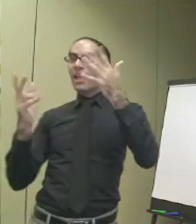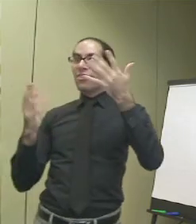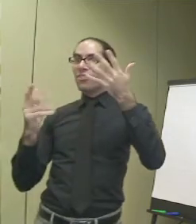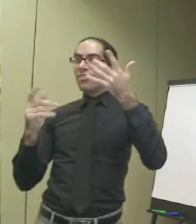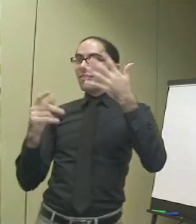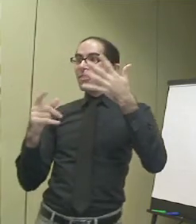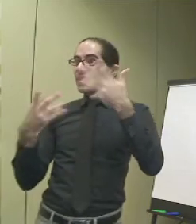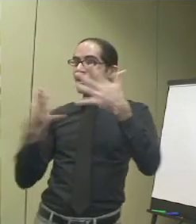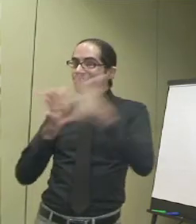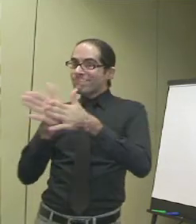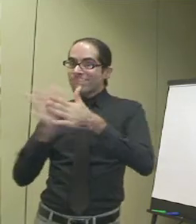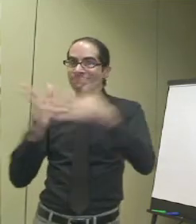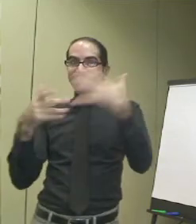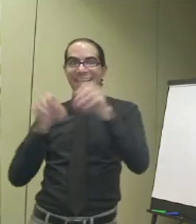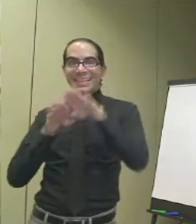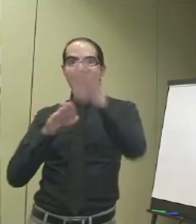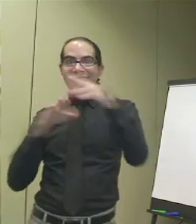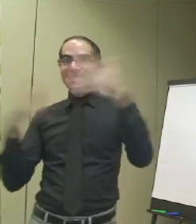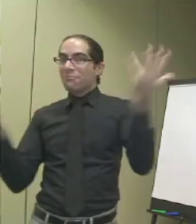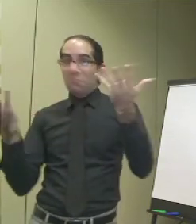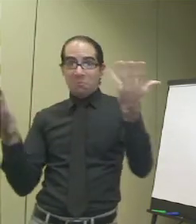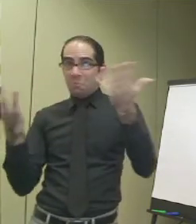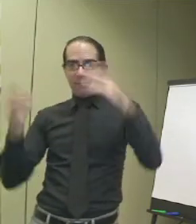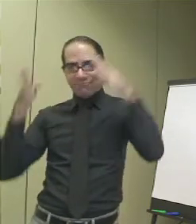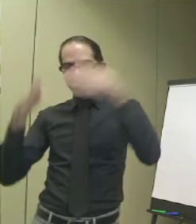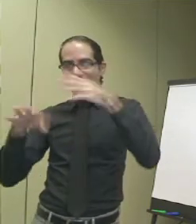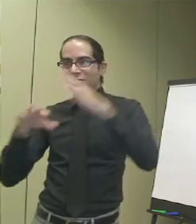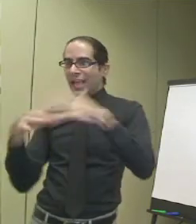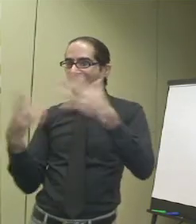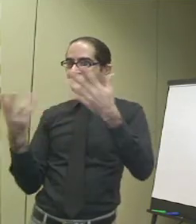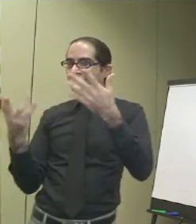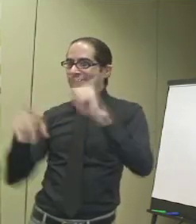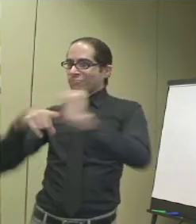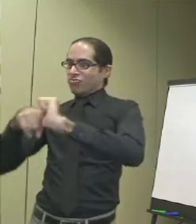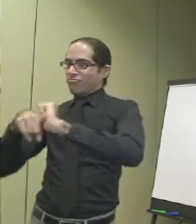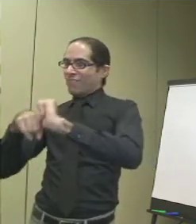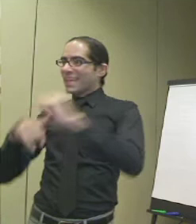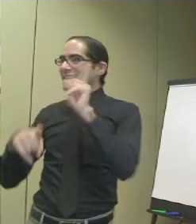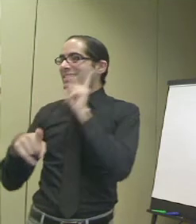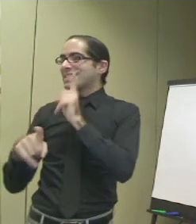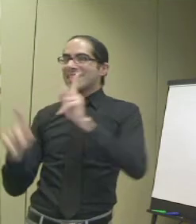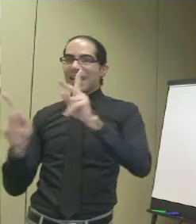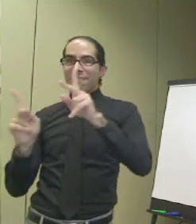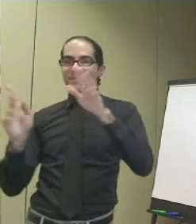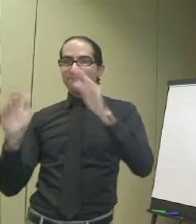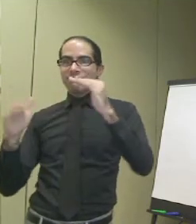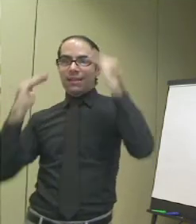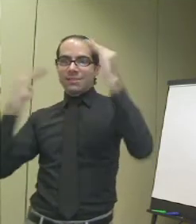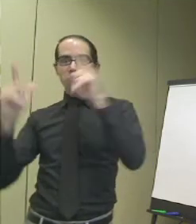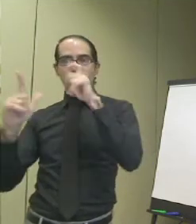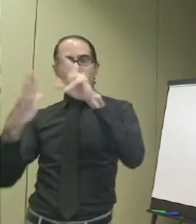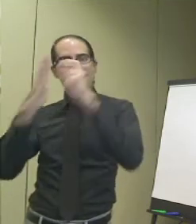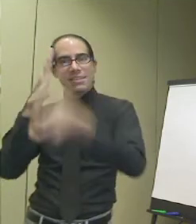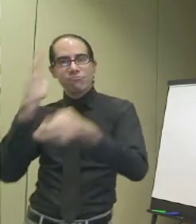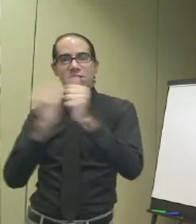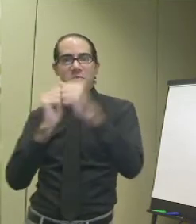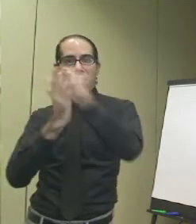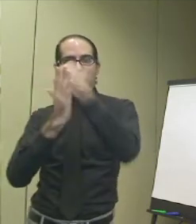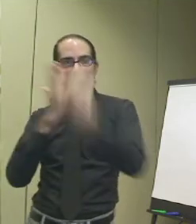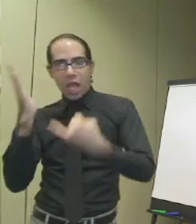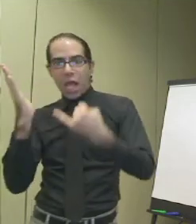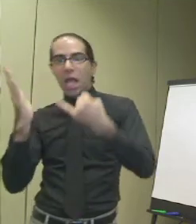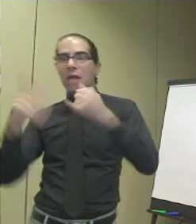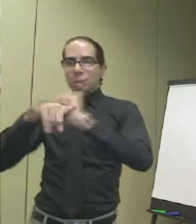we have established for our goal. For the future. For example. We would like to provide training